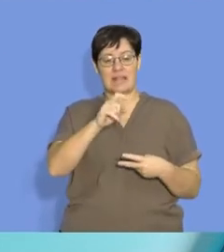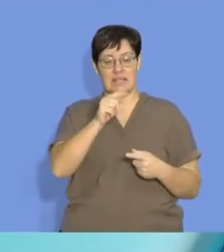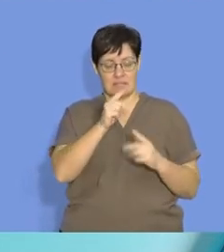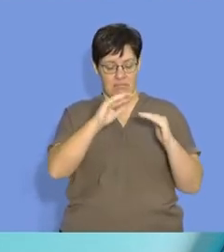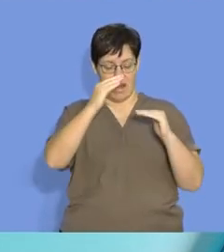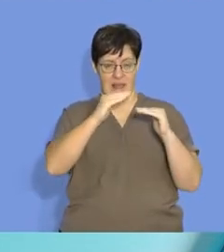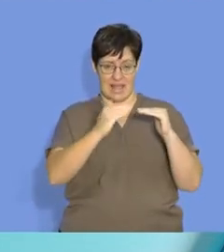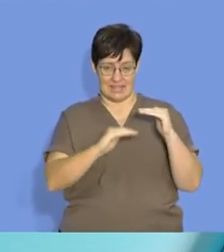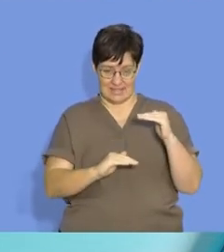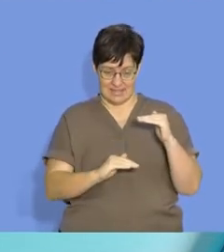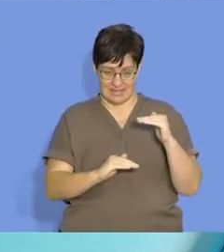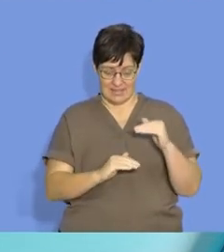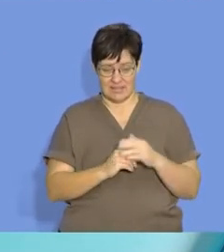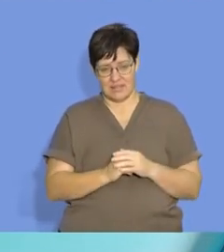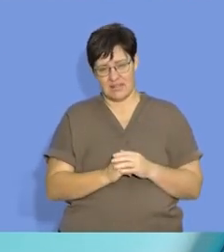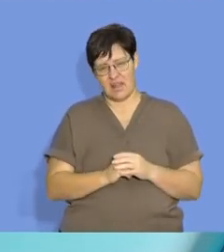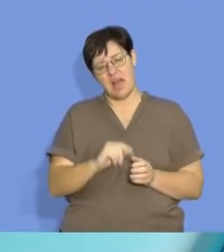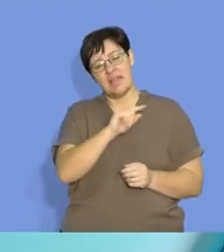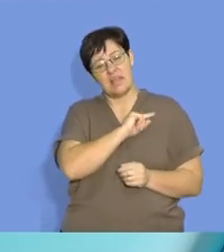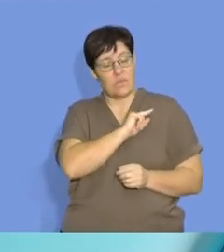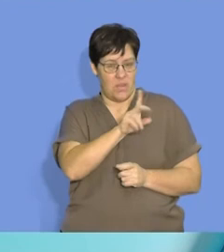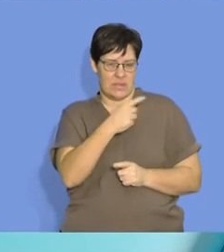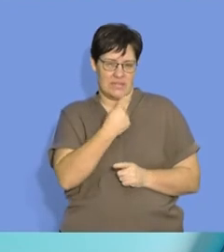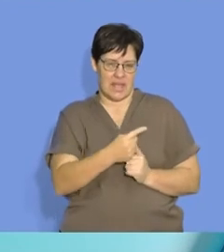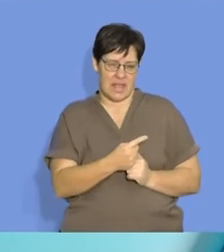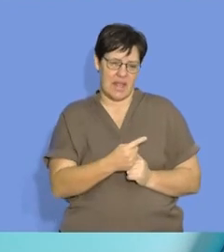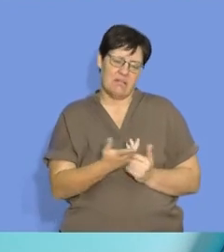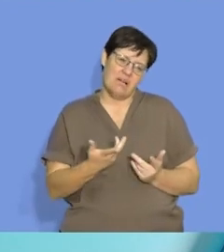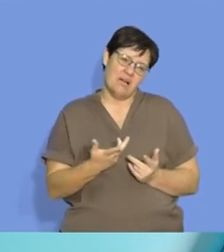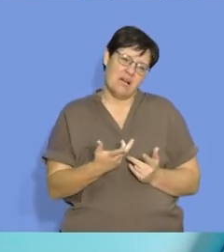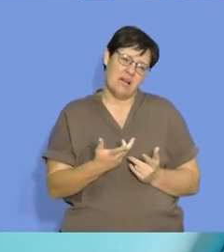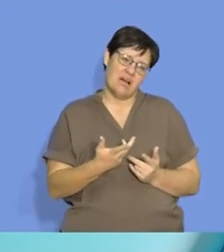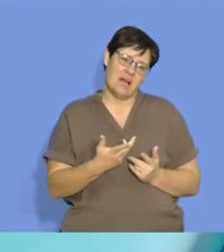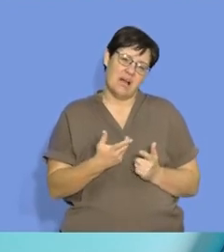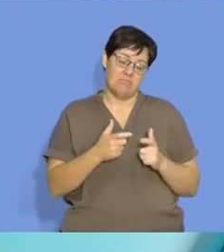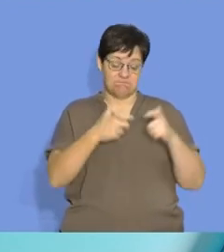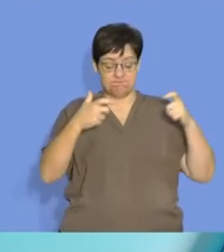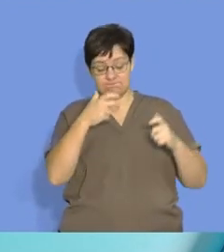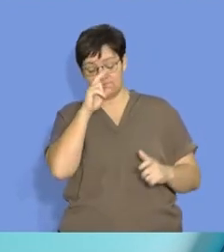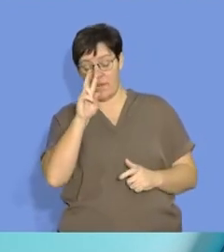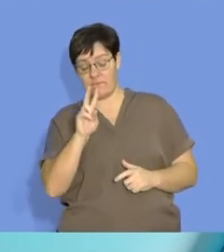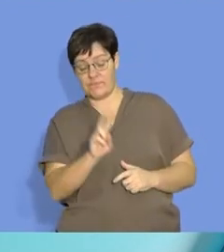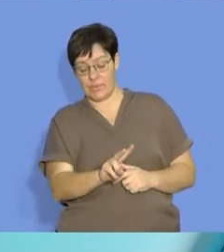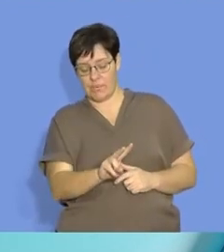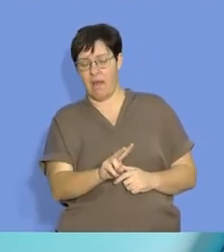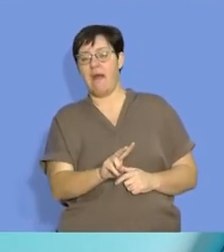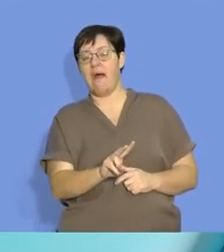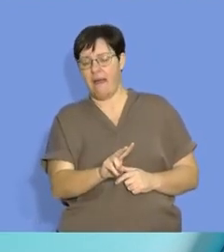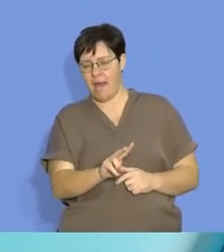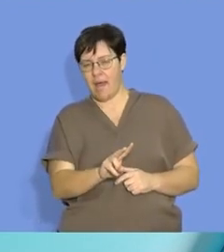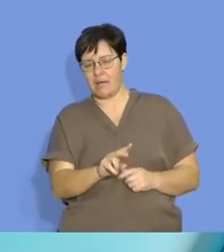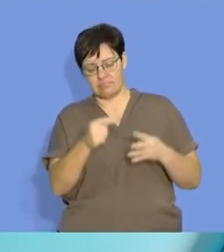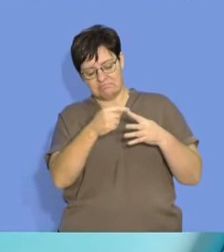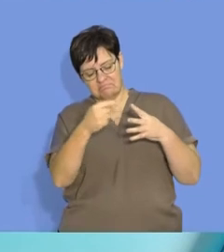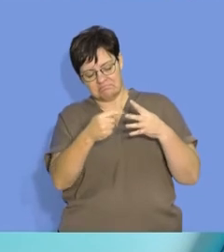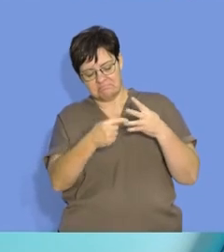get less on a scale. Therefore, we can say, on a macroscopic view, we